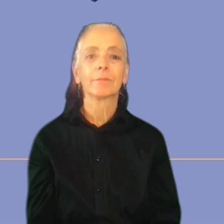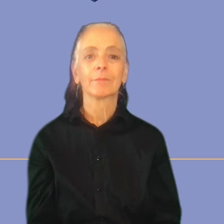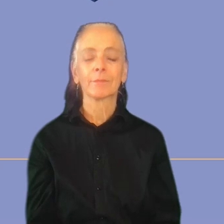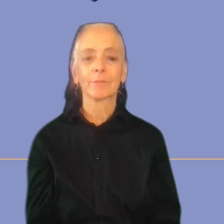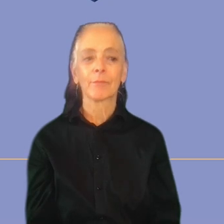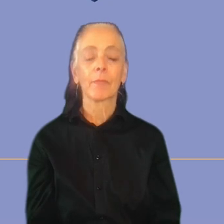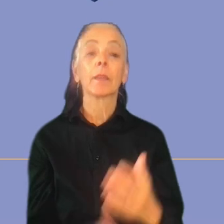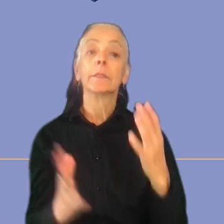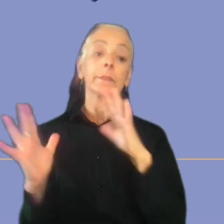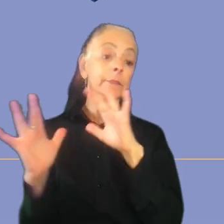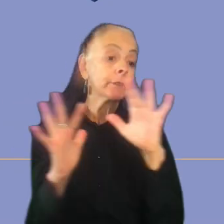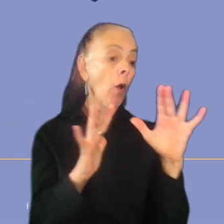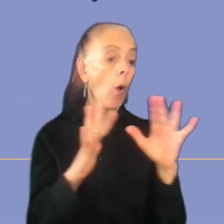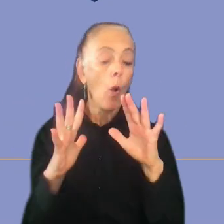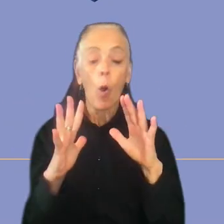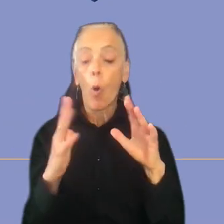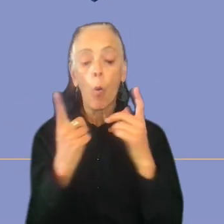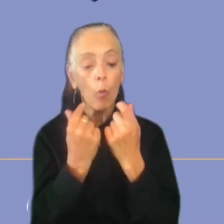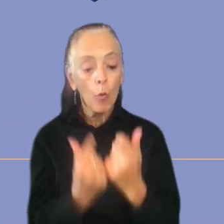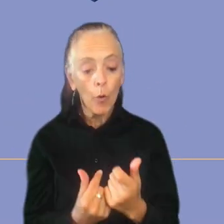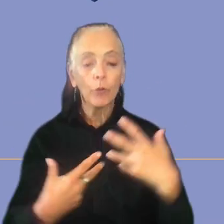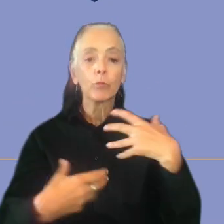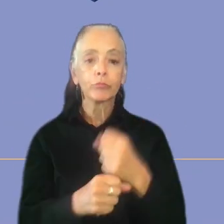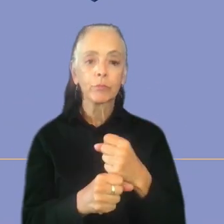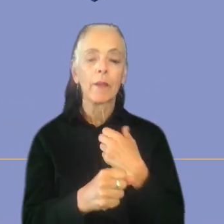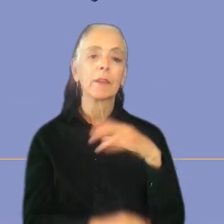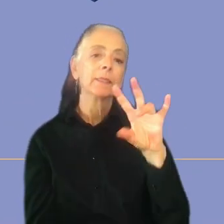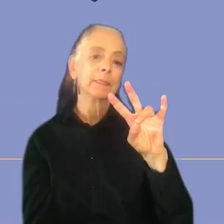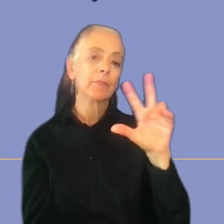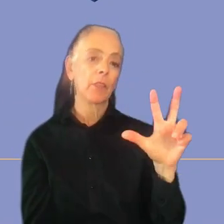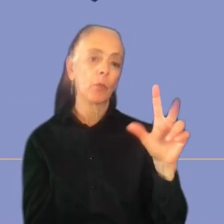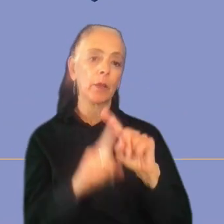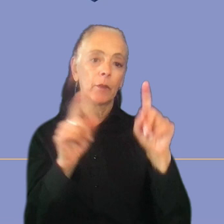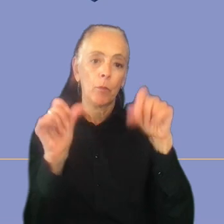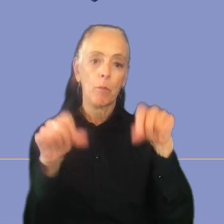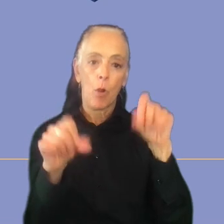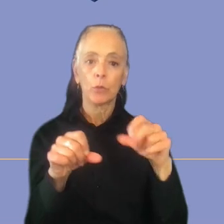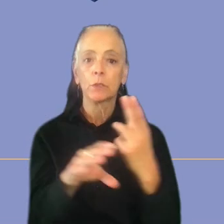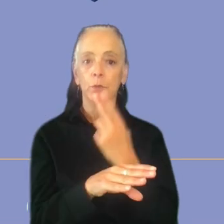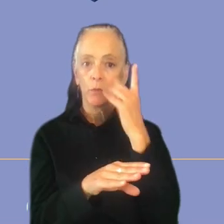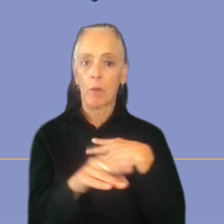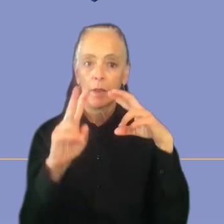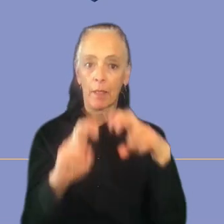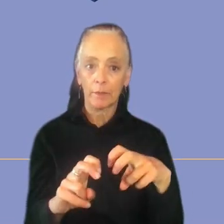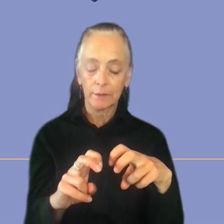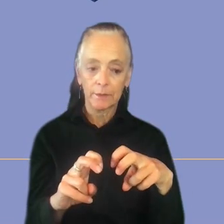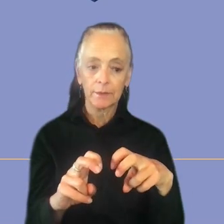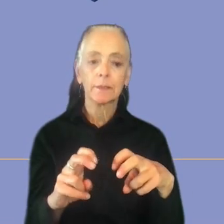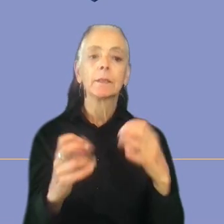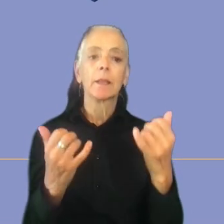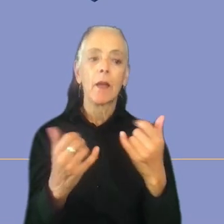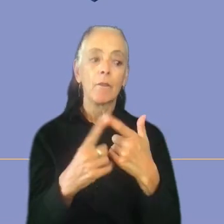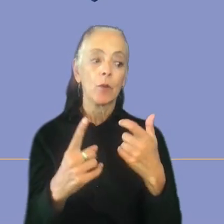So at the end I had 73 posts that I used for the analysis. From these 72